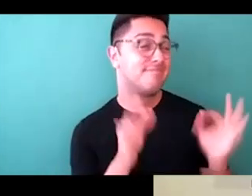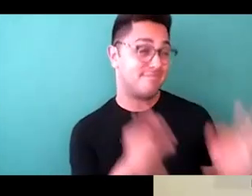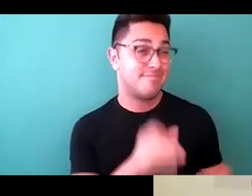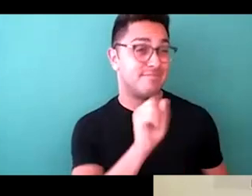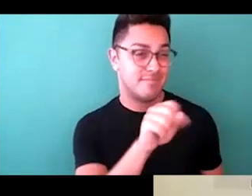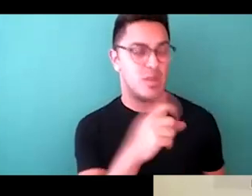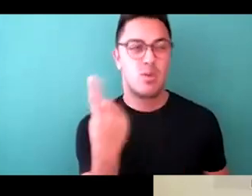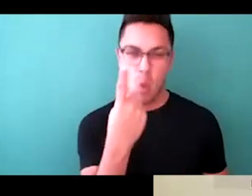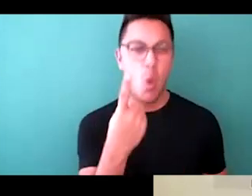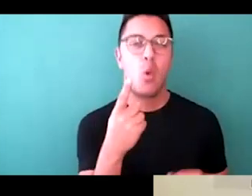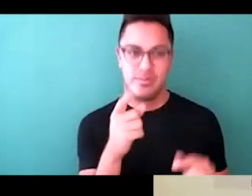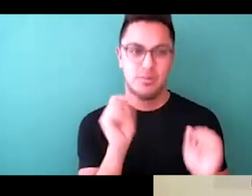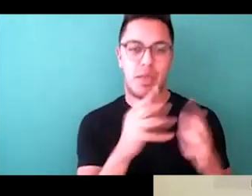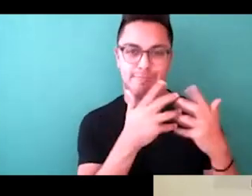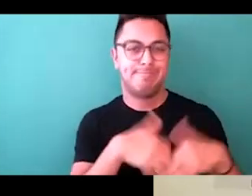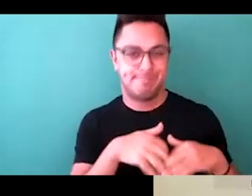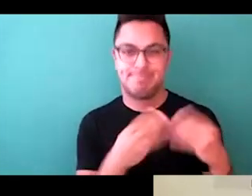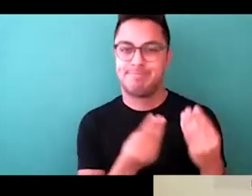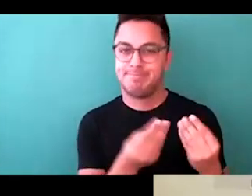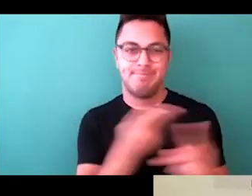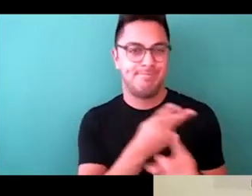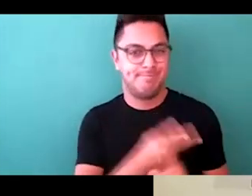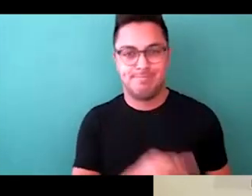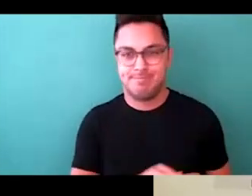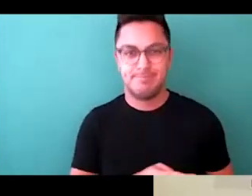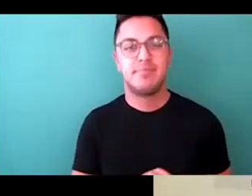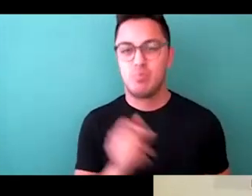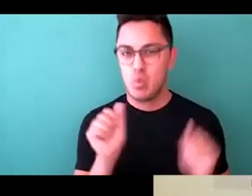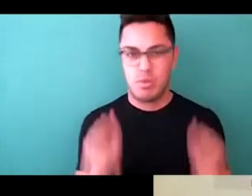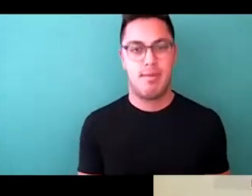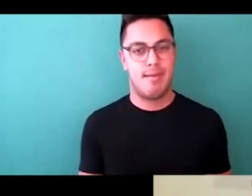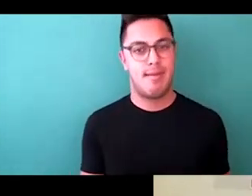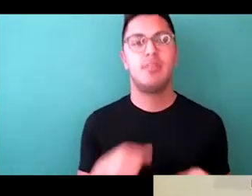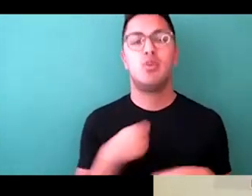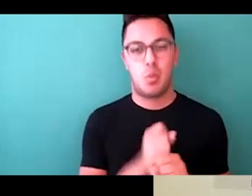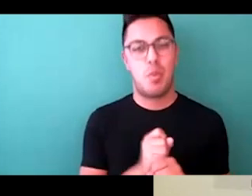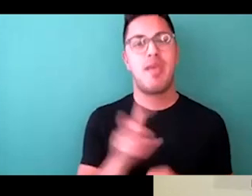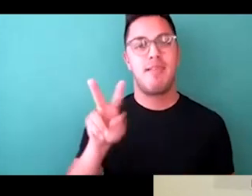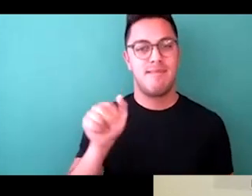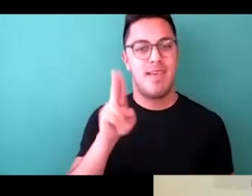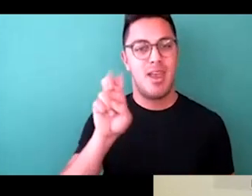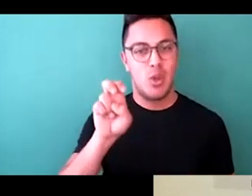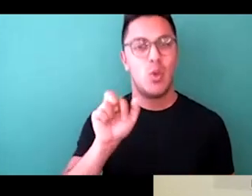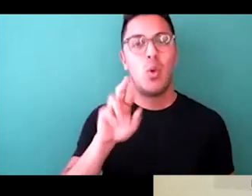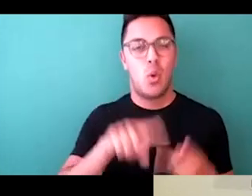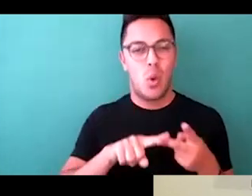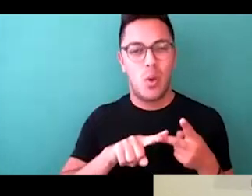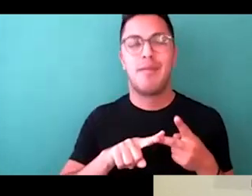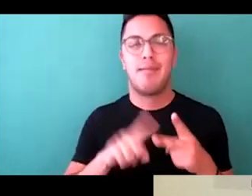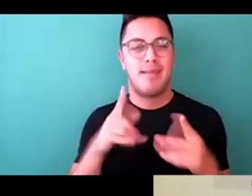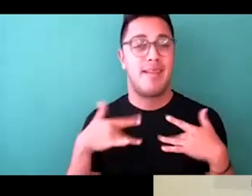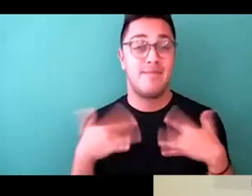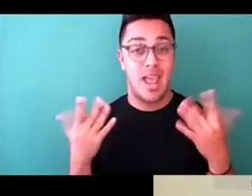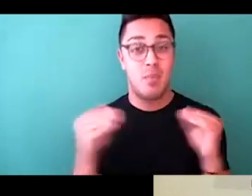a way. There really is always a way to make a venue or an event compliant. And